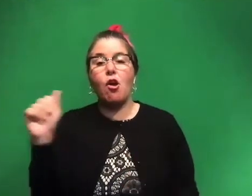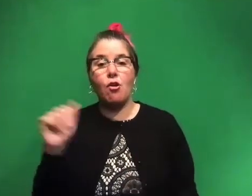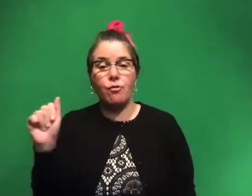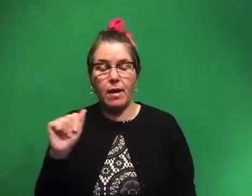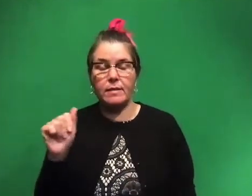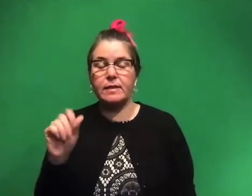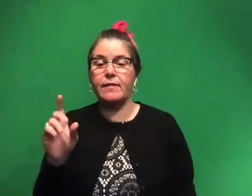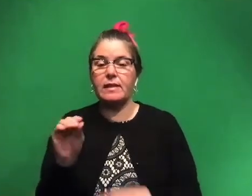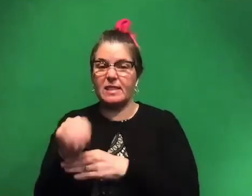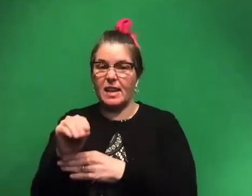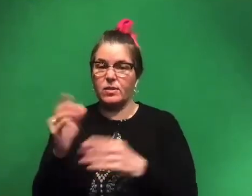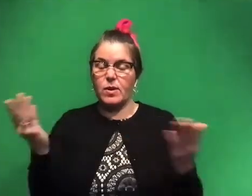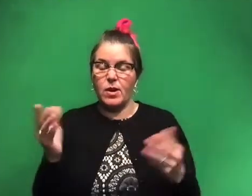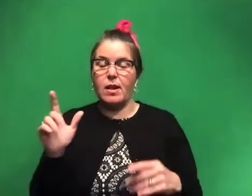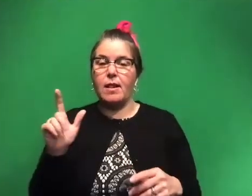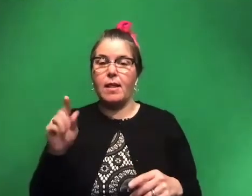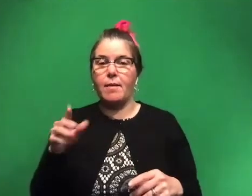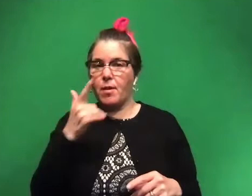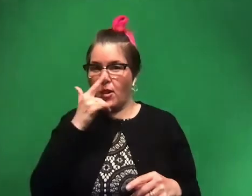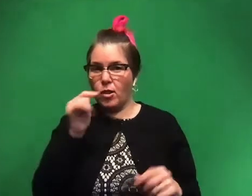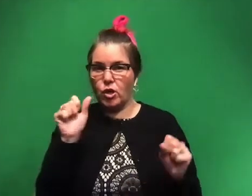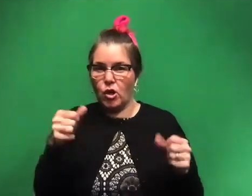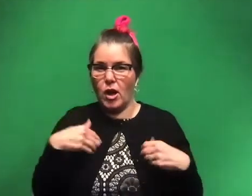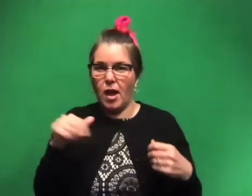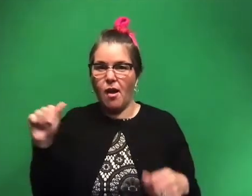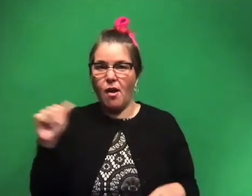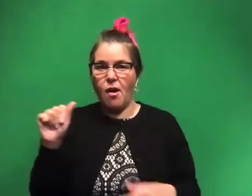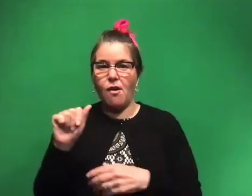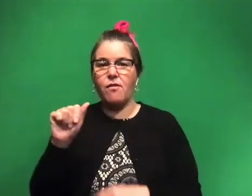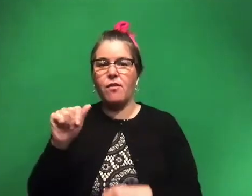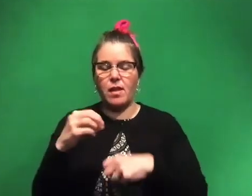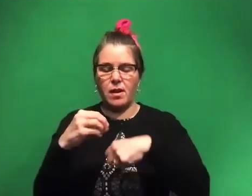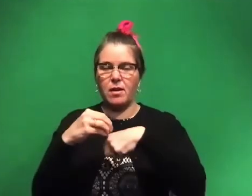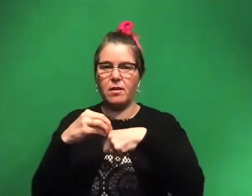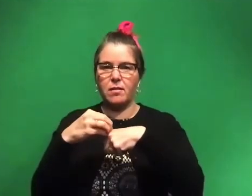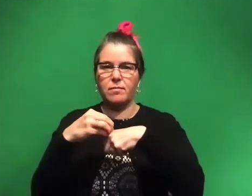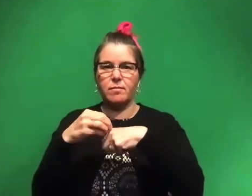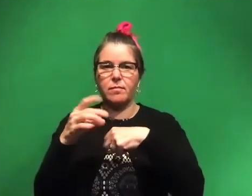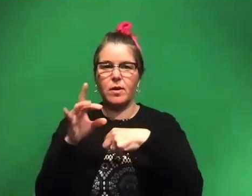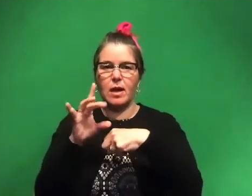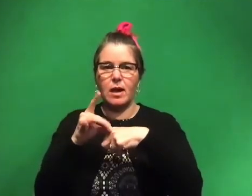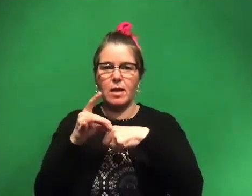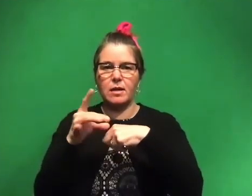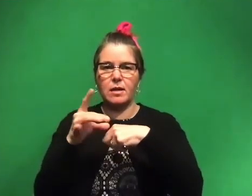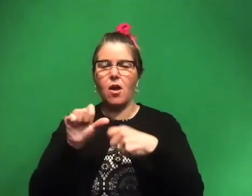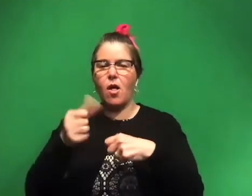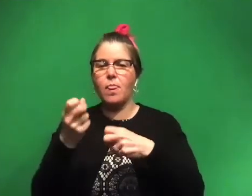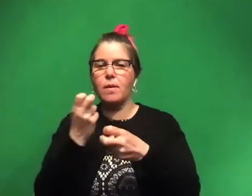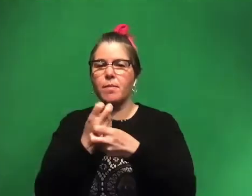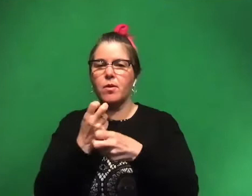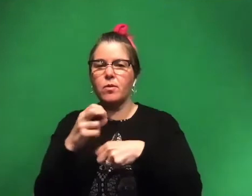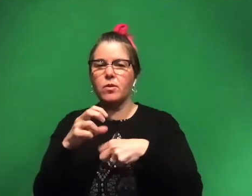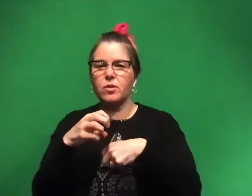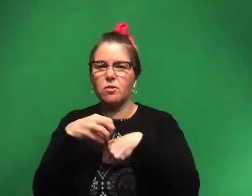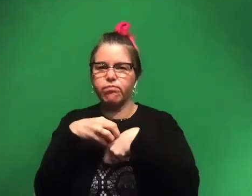dinosaur at our lab that looks like it could have arthritis, the knuckle area where it connects with the other bones, super